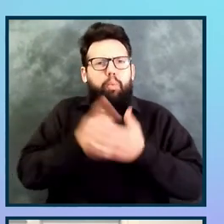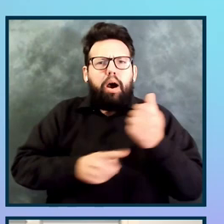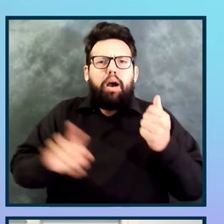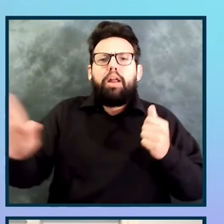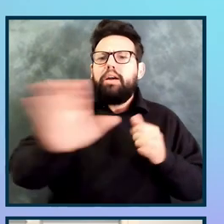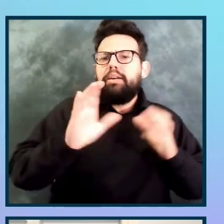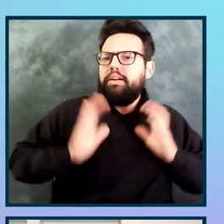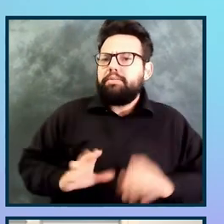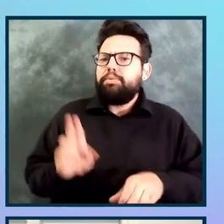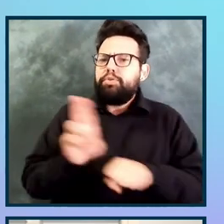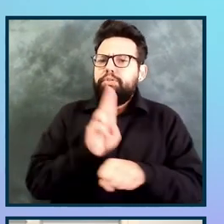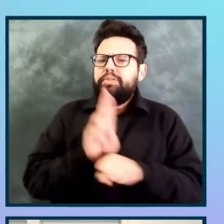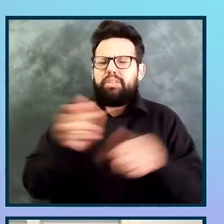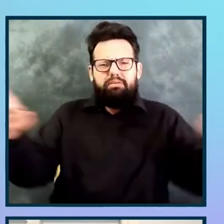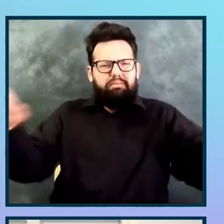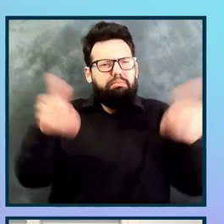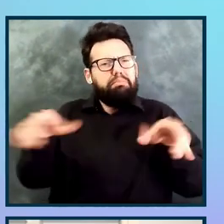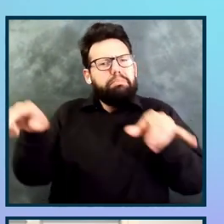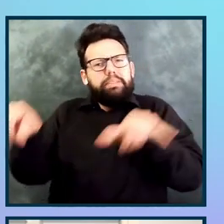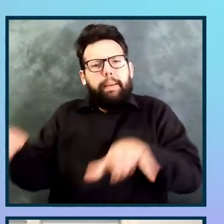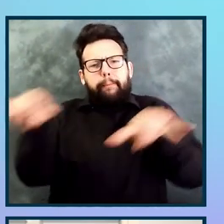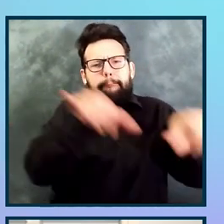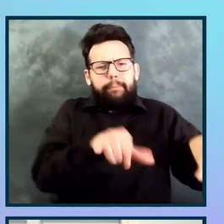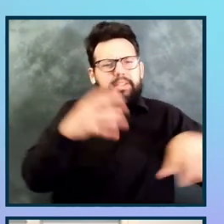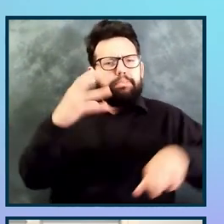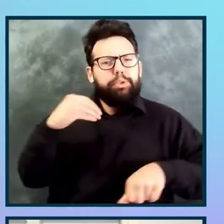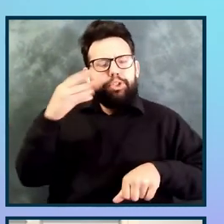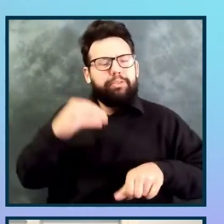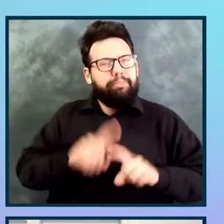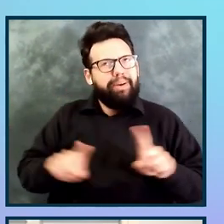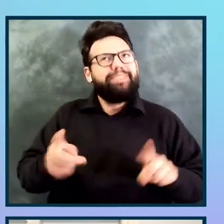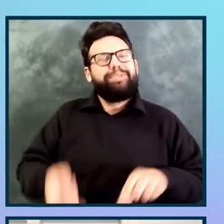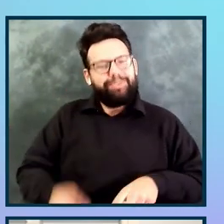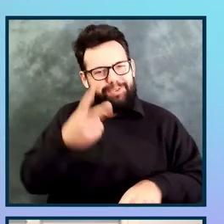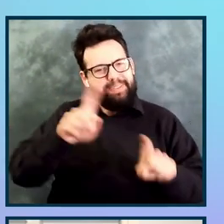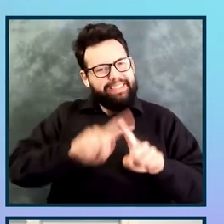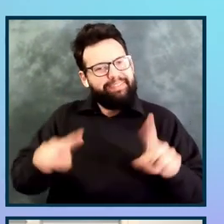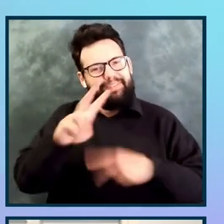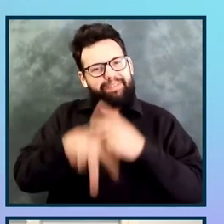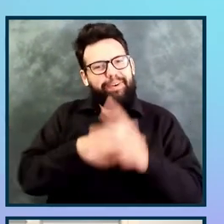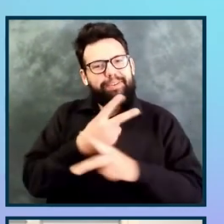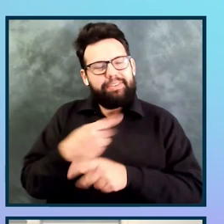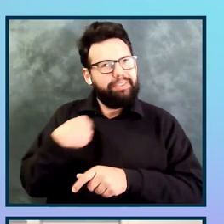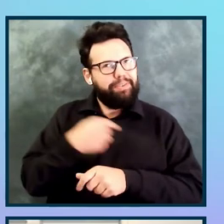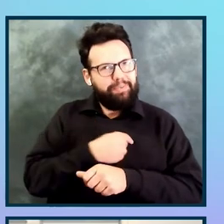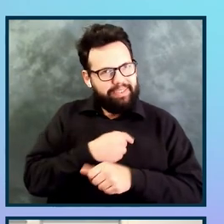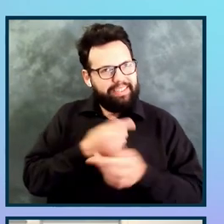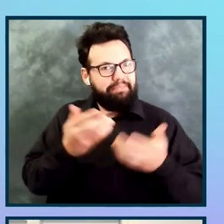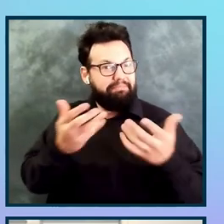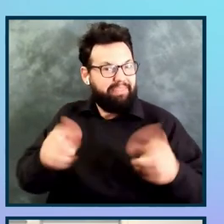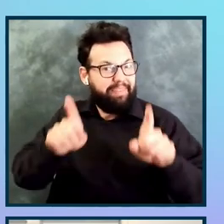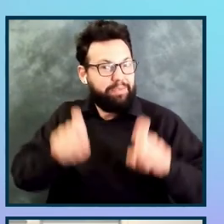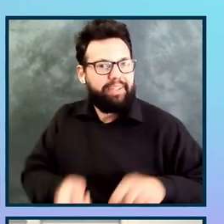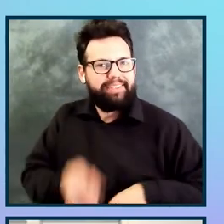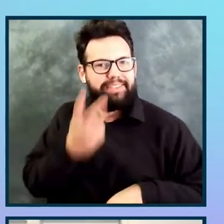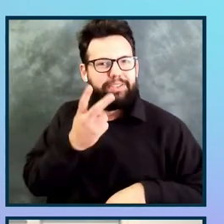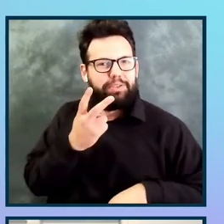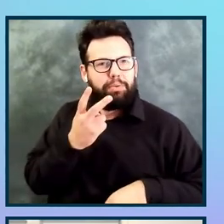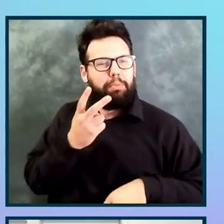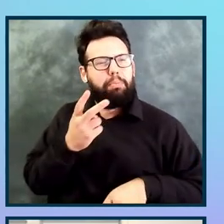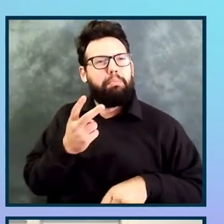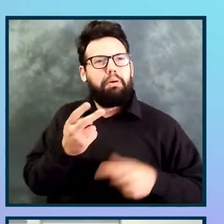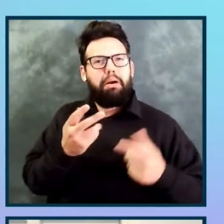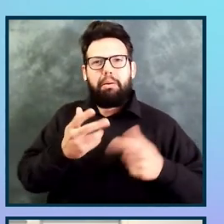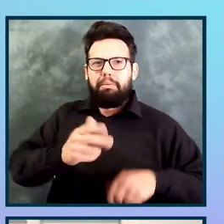same experience, but they are two different versions. So, we had to test two, and we wanted to find a really efficient way to be able to do that.